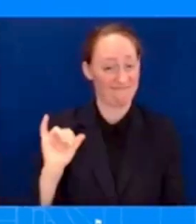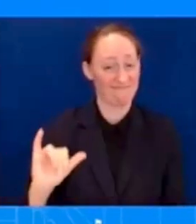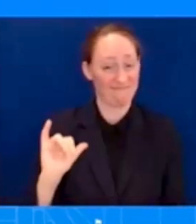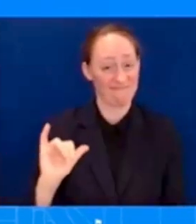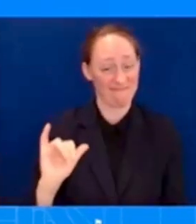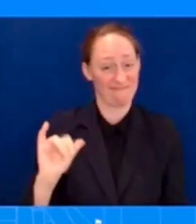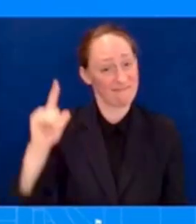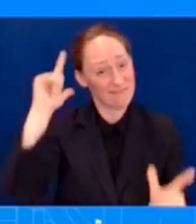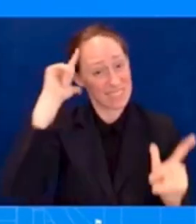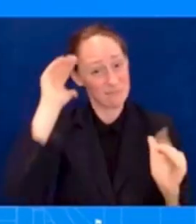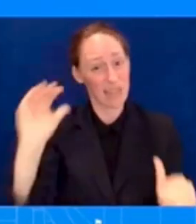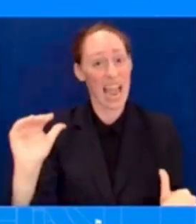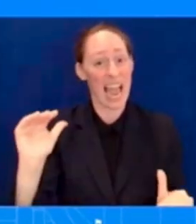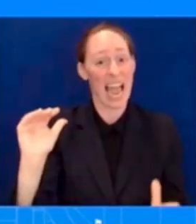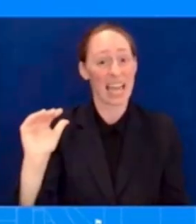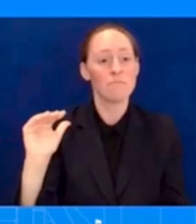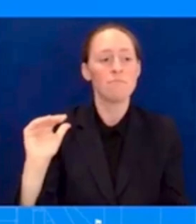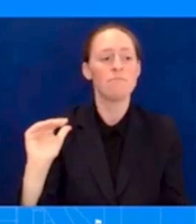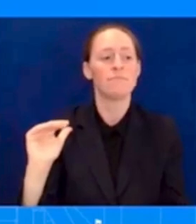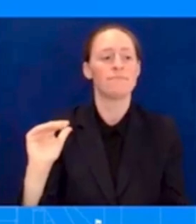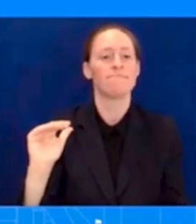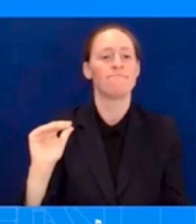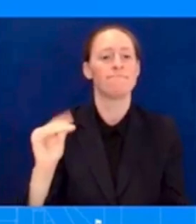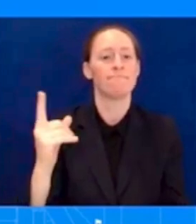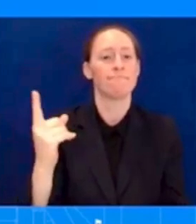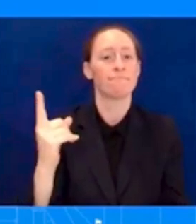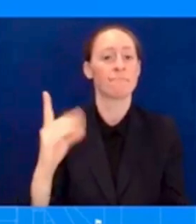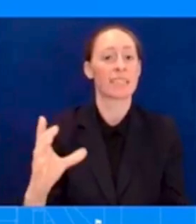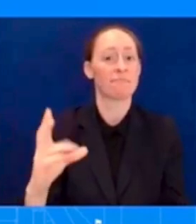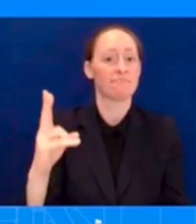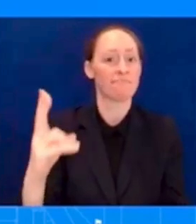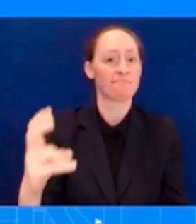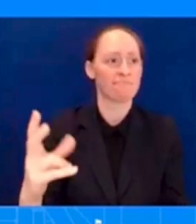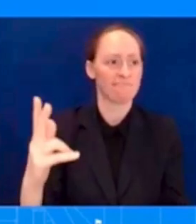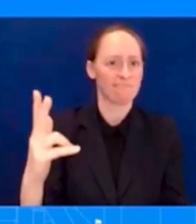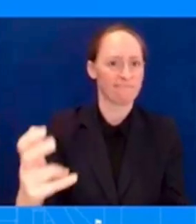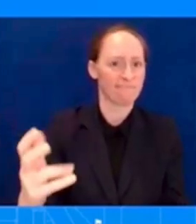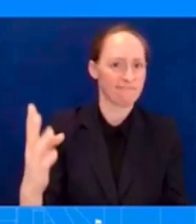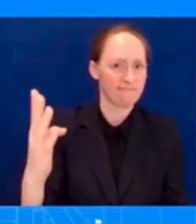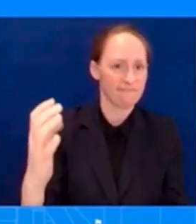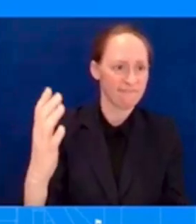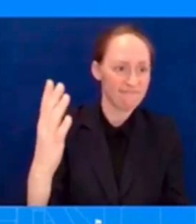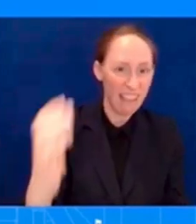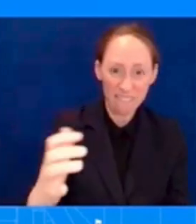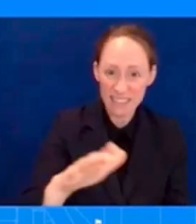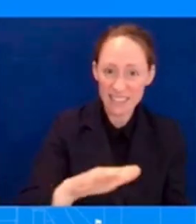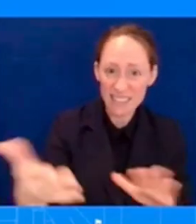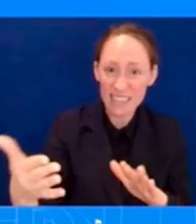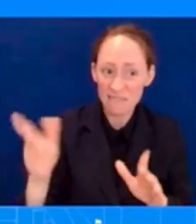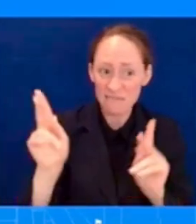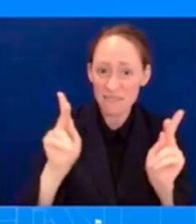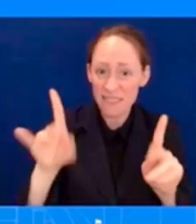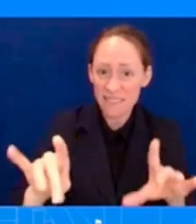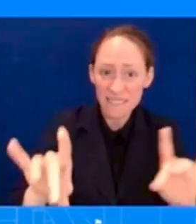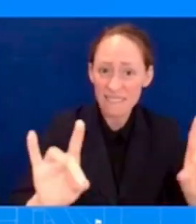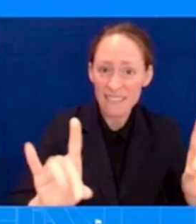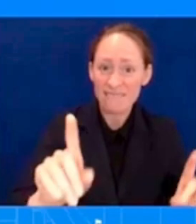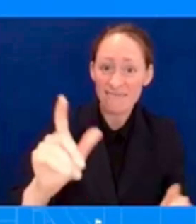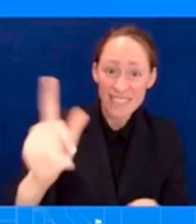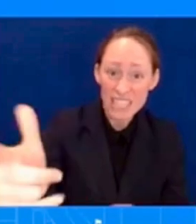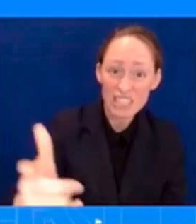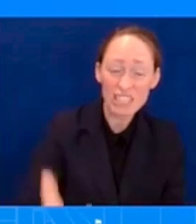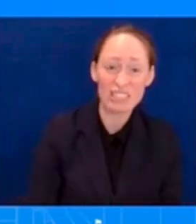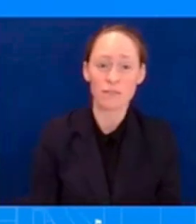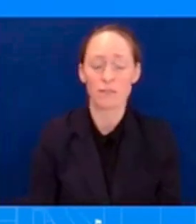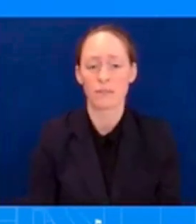know i would again defer you to the state for what they think the total estimate will be you have to understand the situation on the